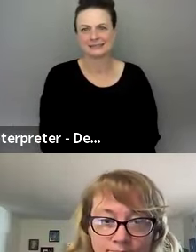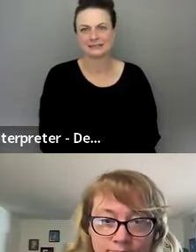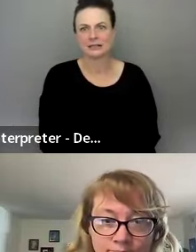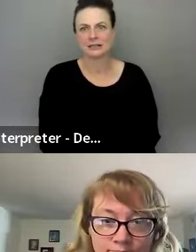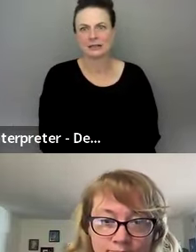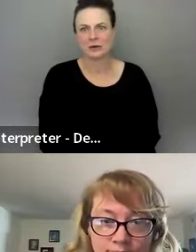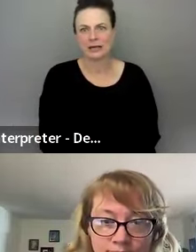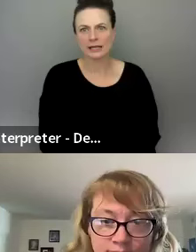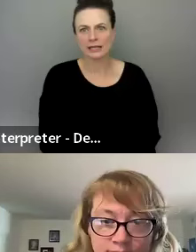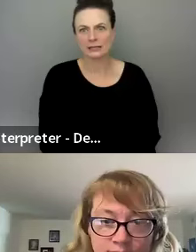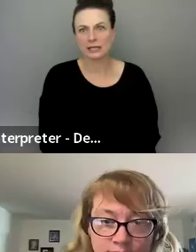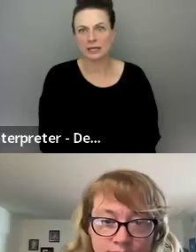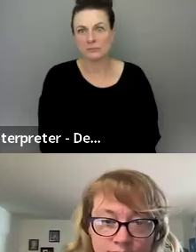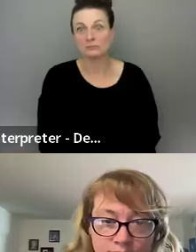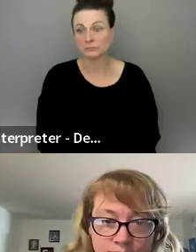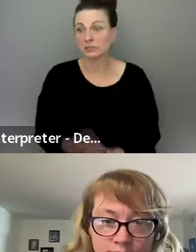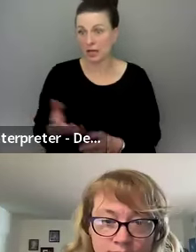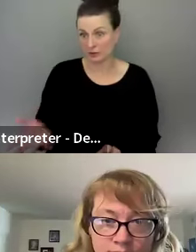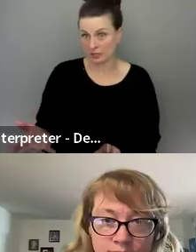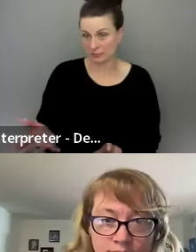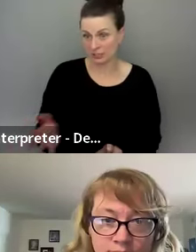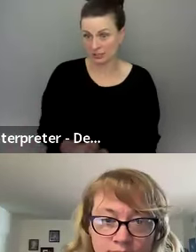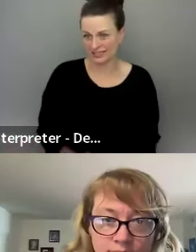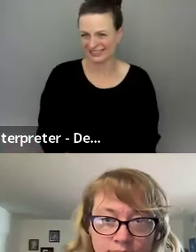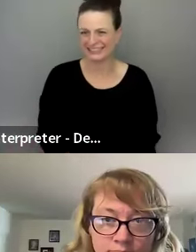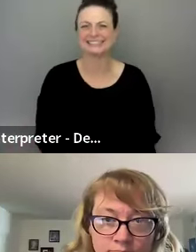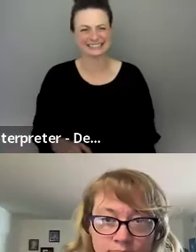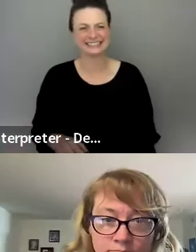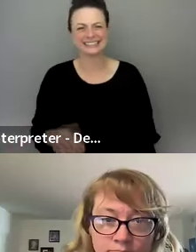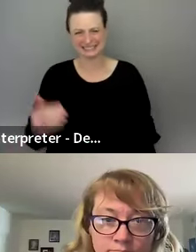Okay. And a second. Um, other celebrations?